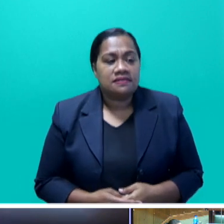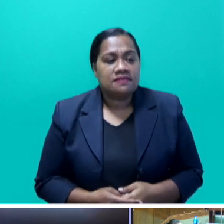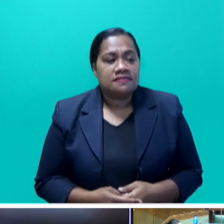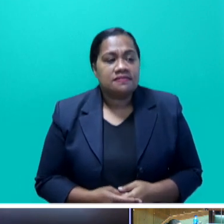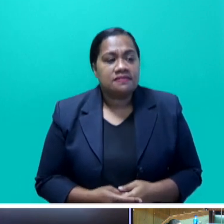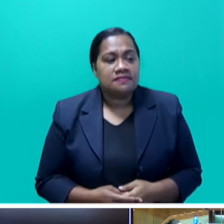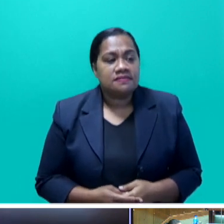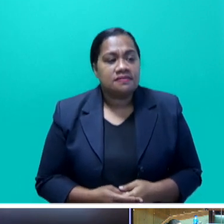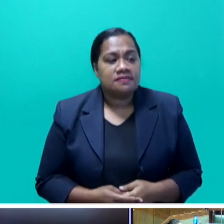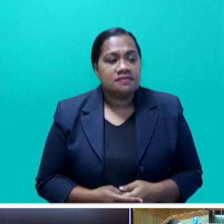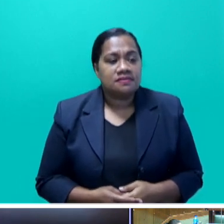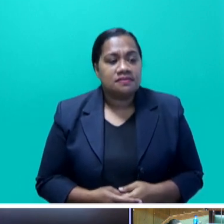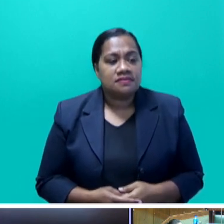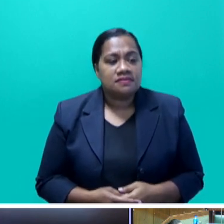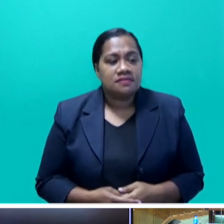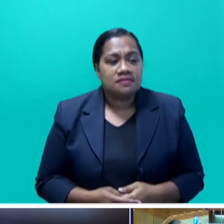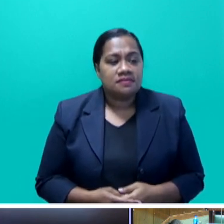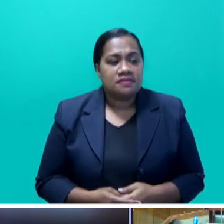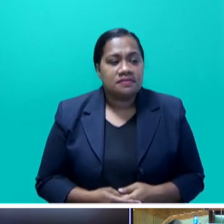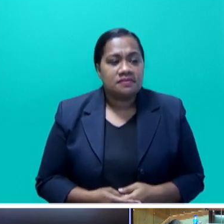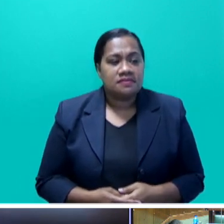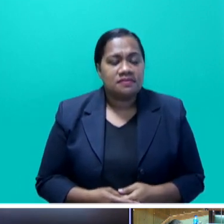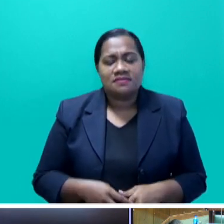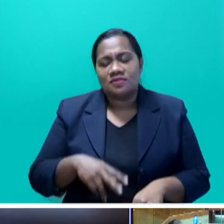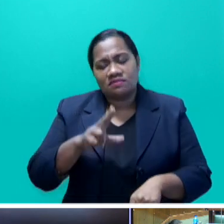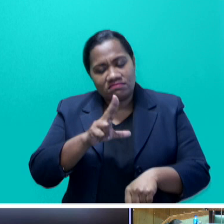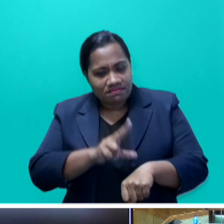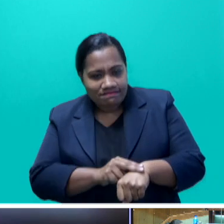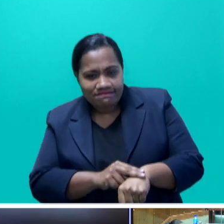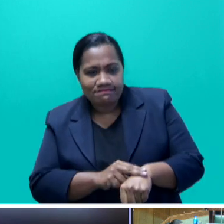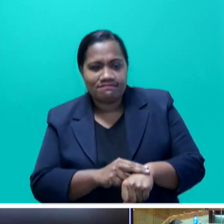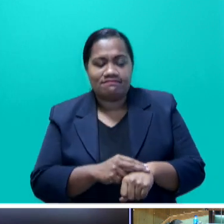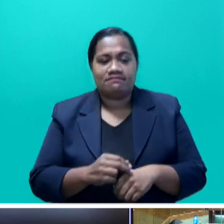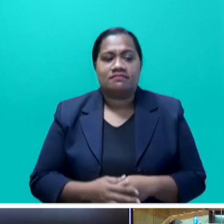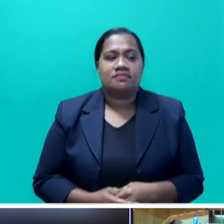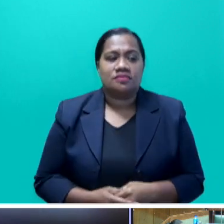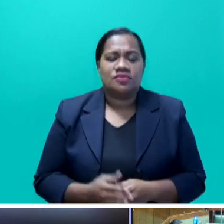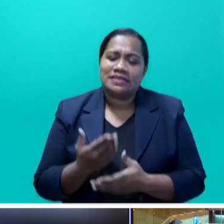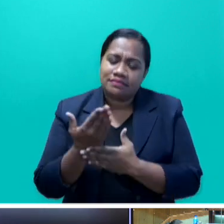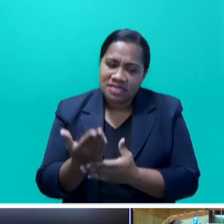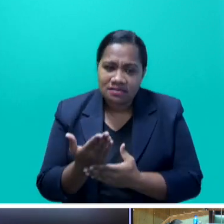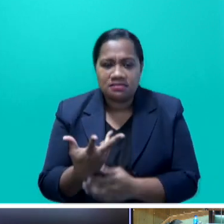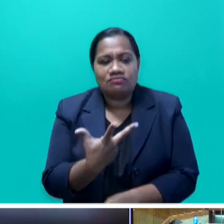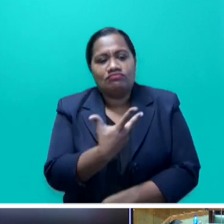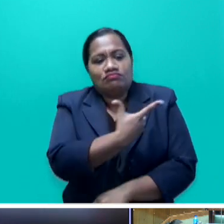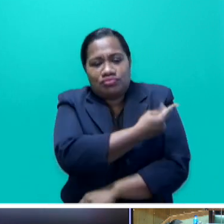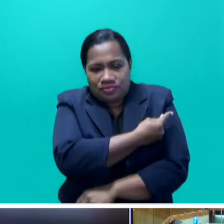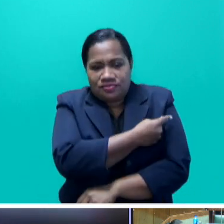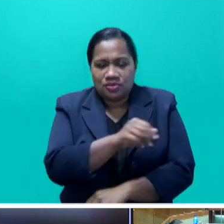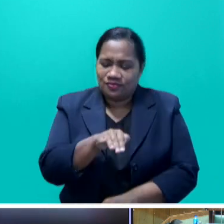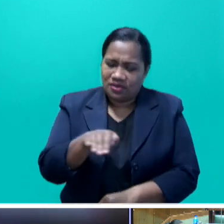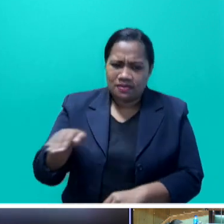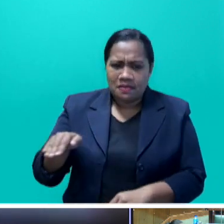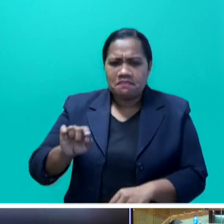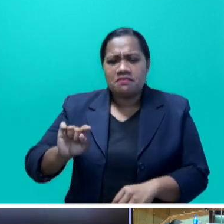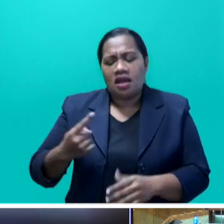former anti-vaxxers are begging doctors to vaccinate them. By then, by it